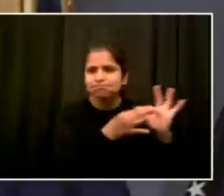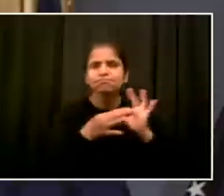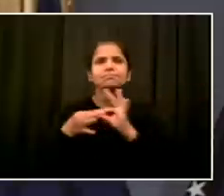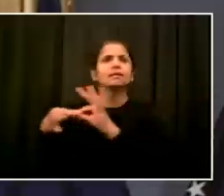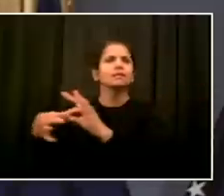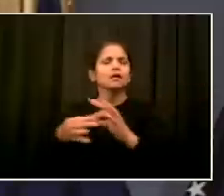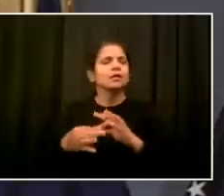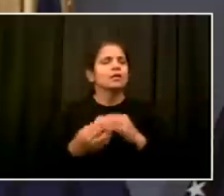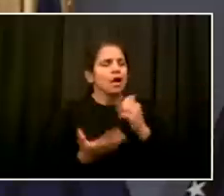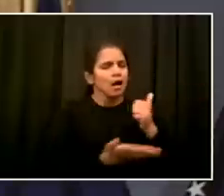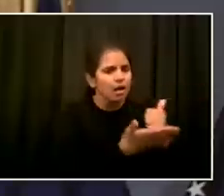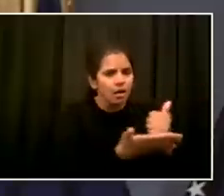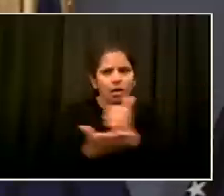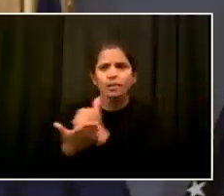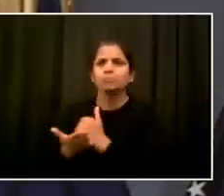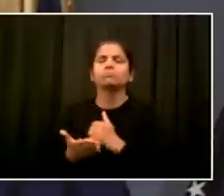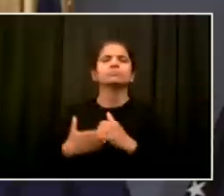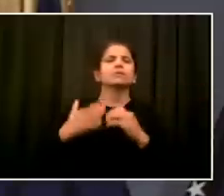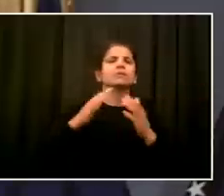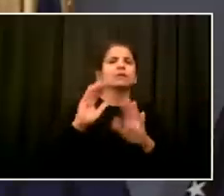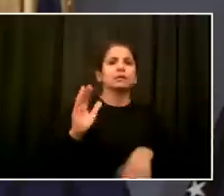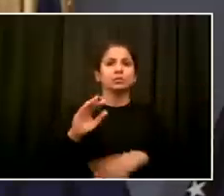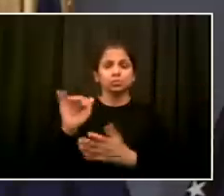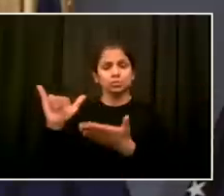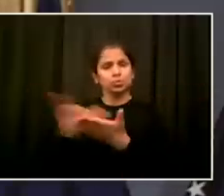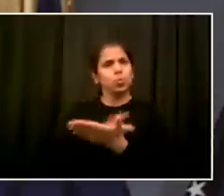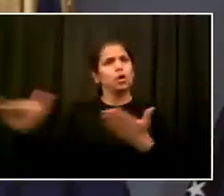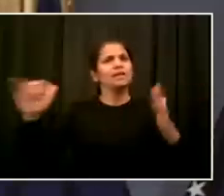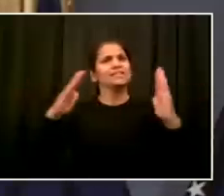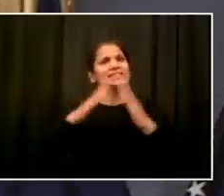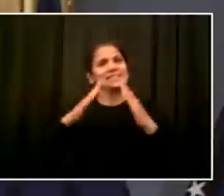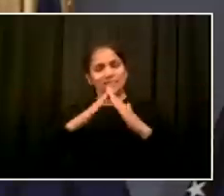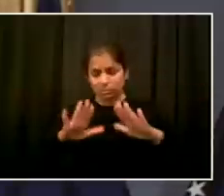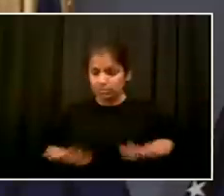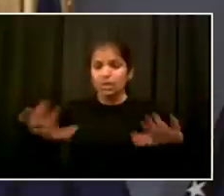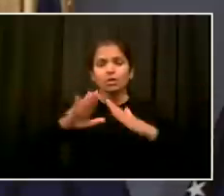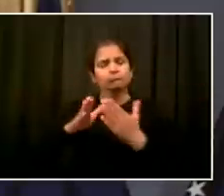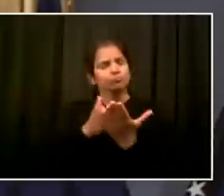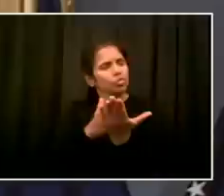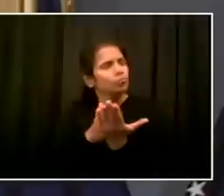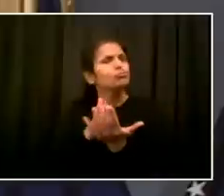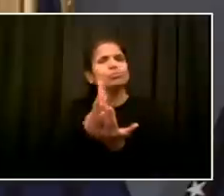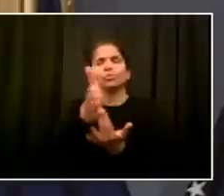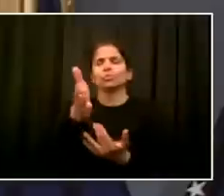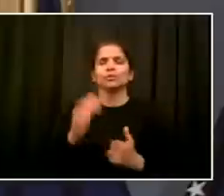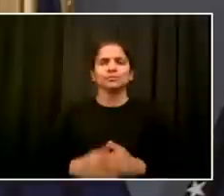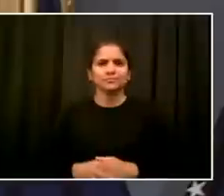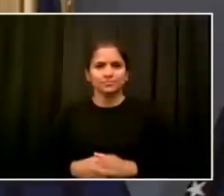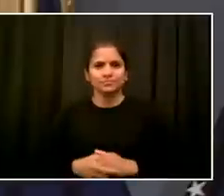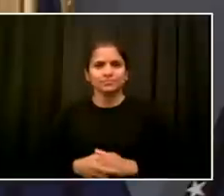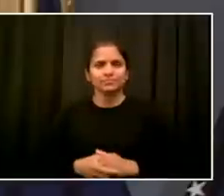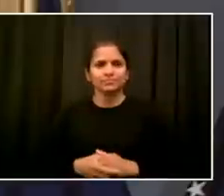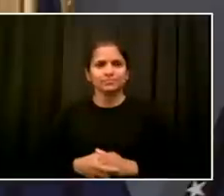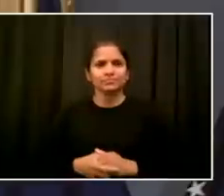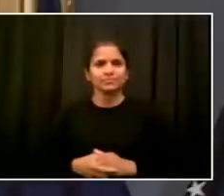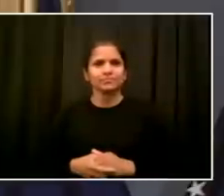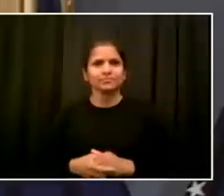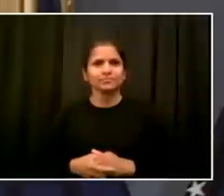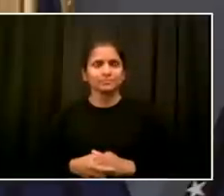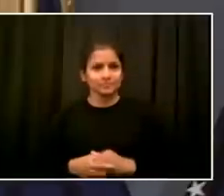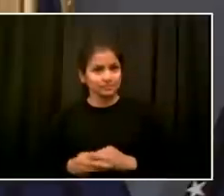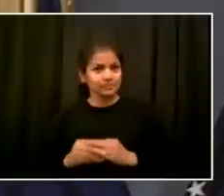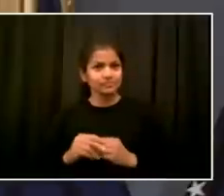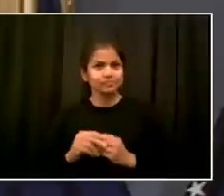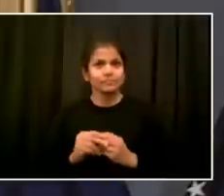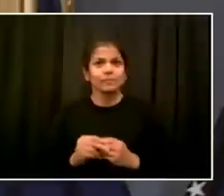that is the strength of this city. With that, I want to turn to the two outstanding leaders who will